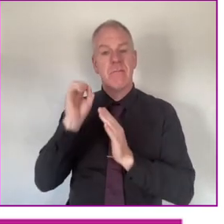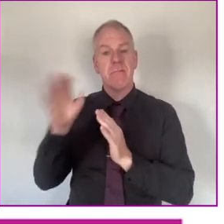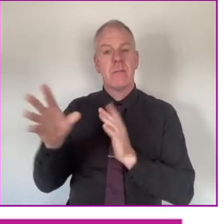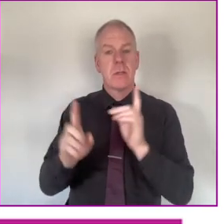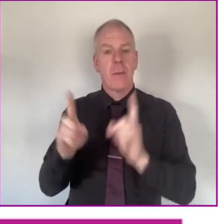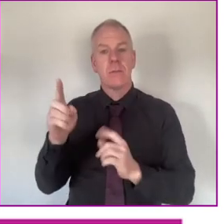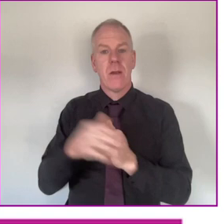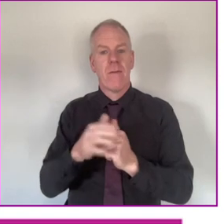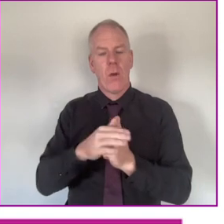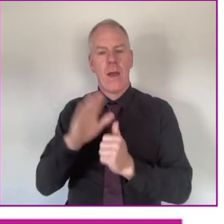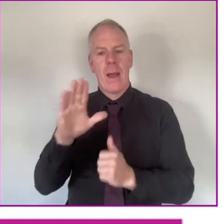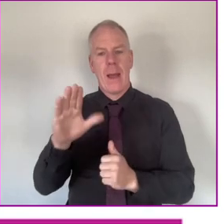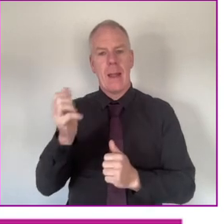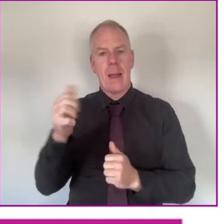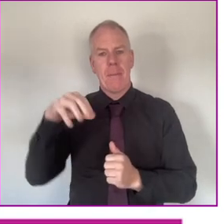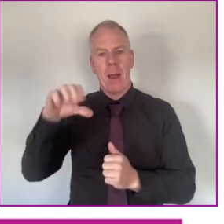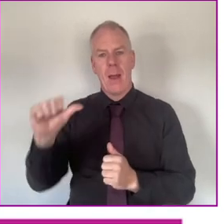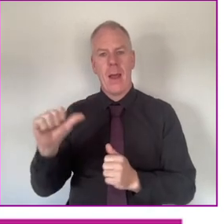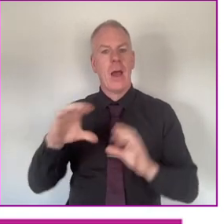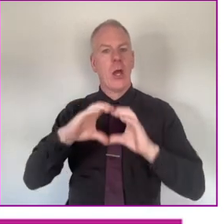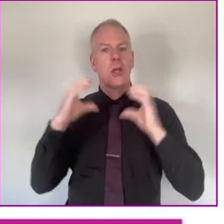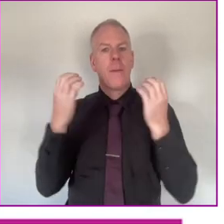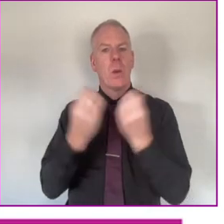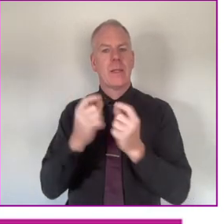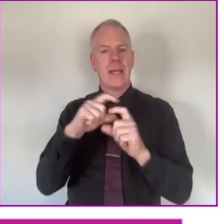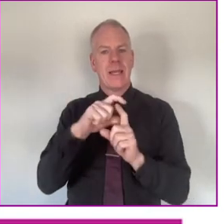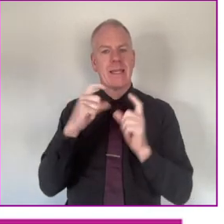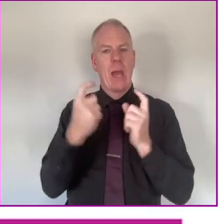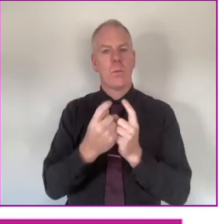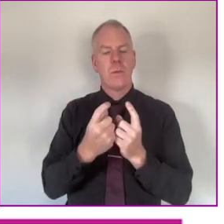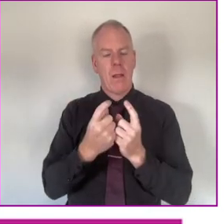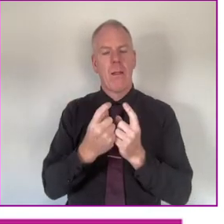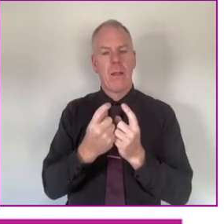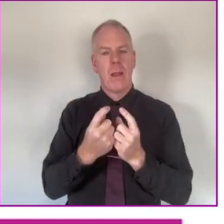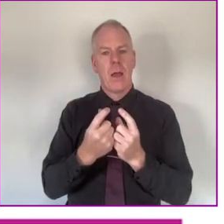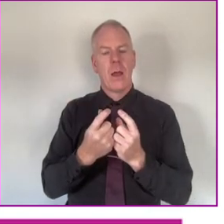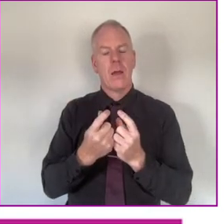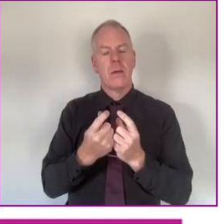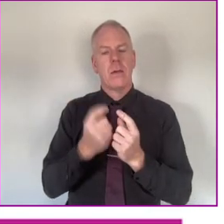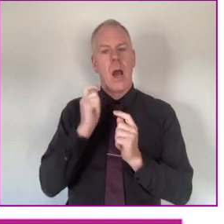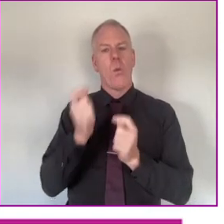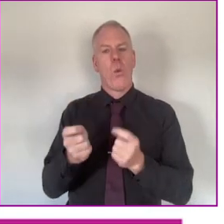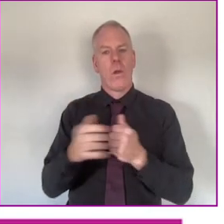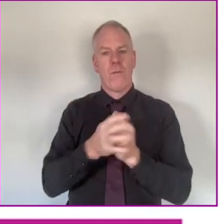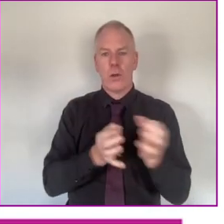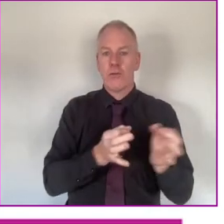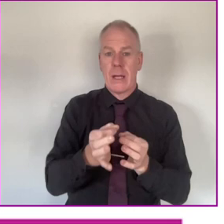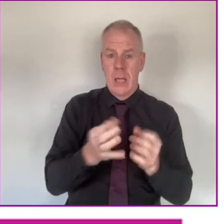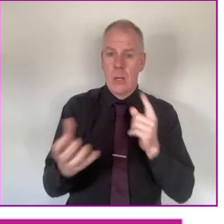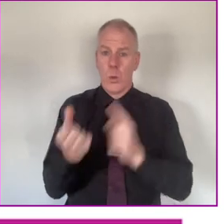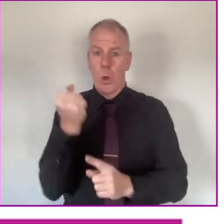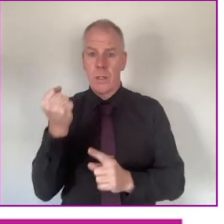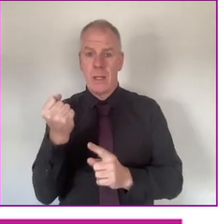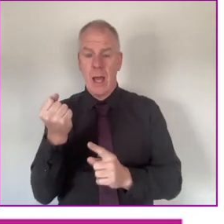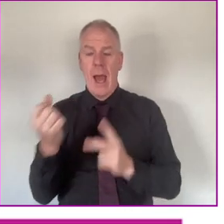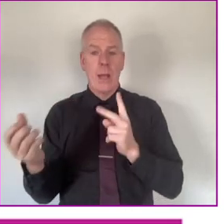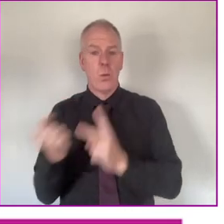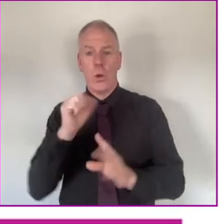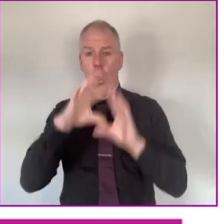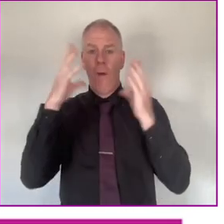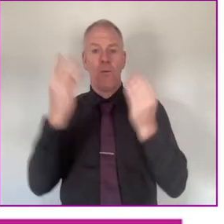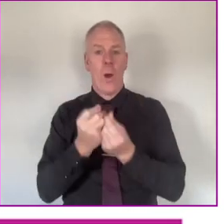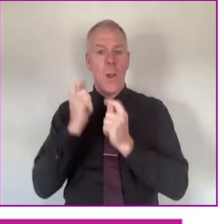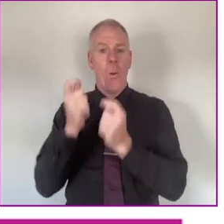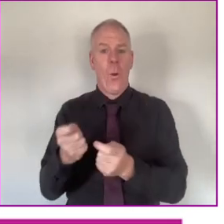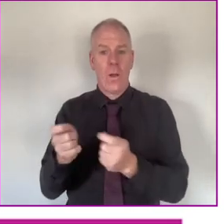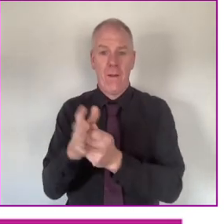We were entered in a LAMA Community and Council Award for the strategy, and we won it, and we won the